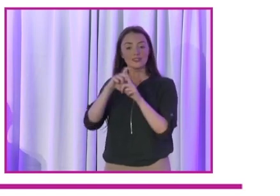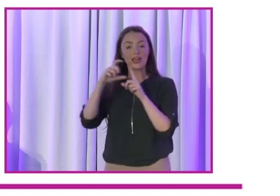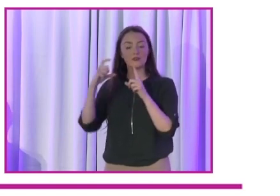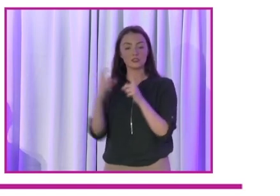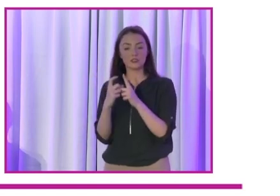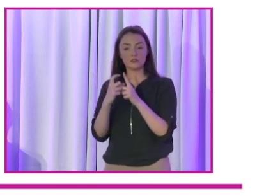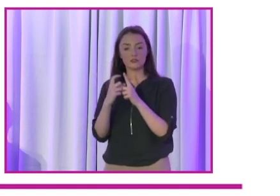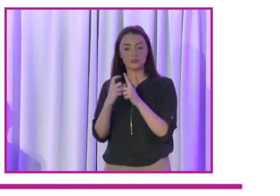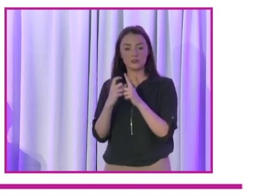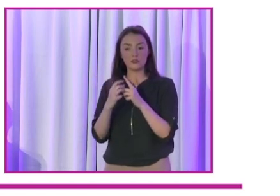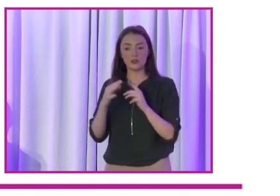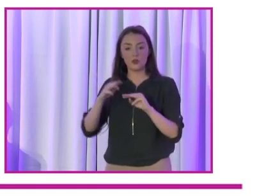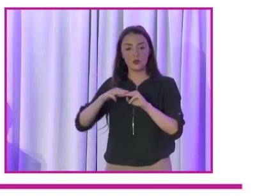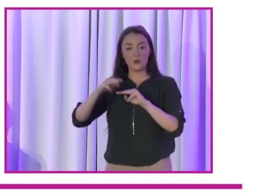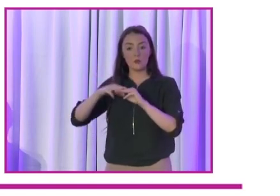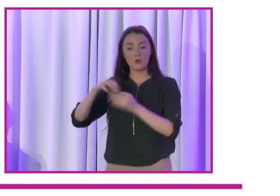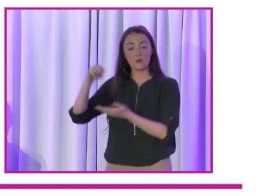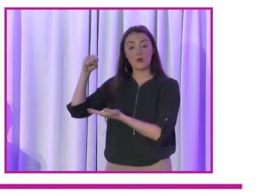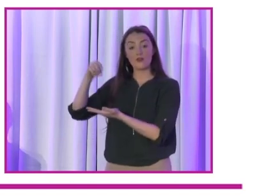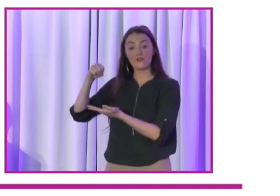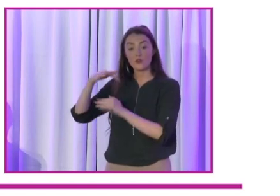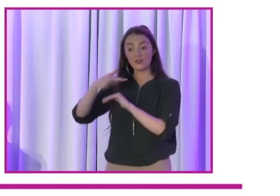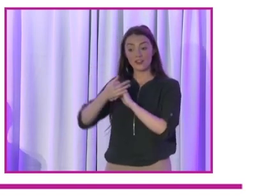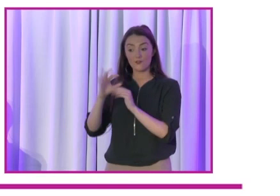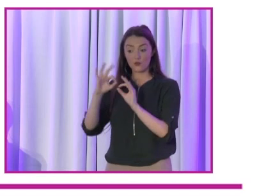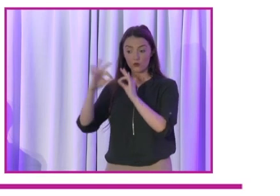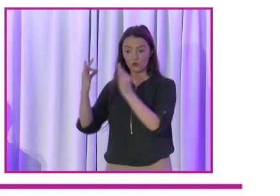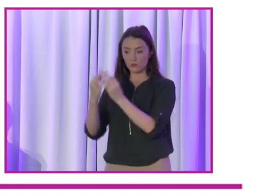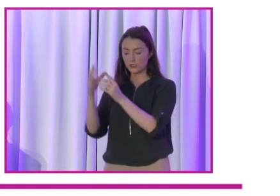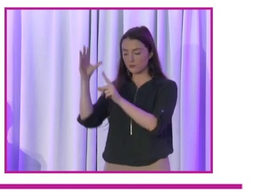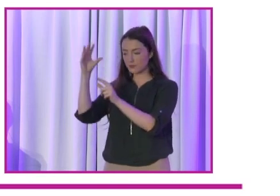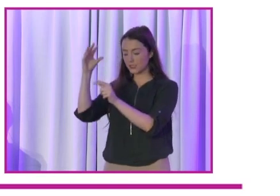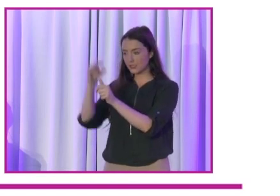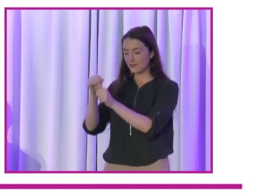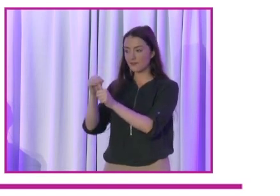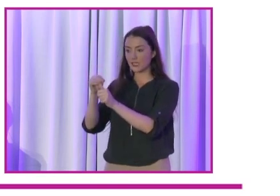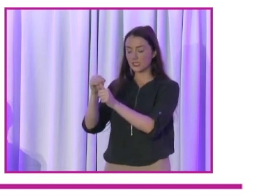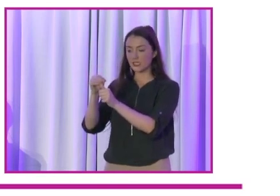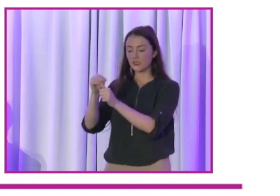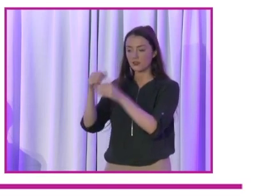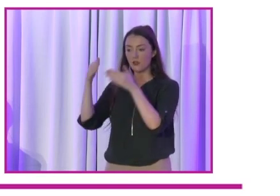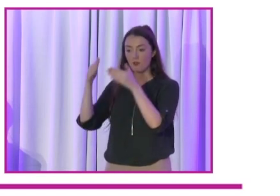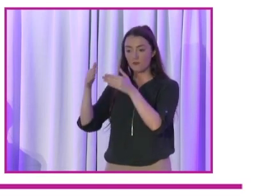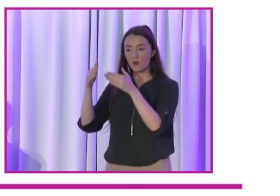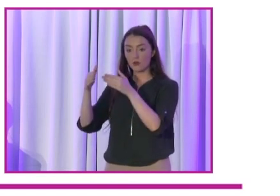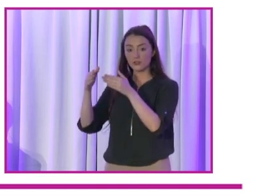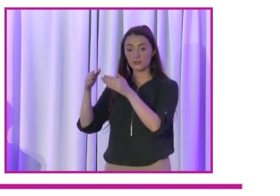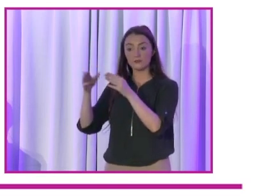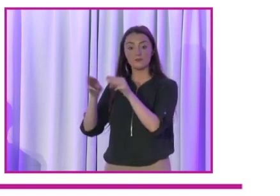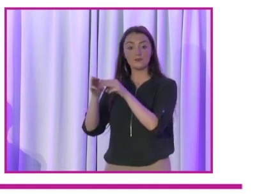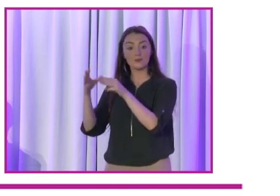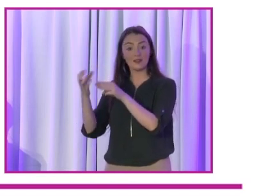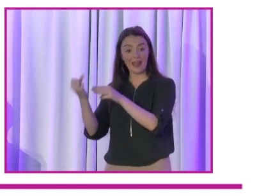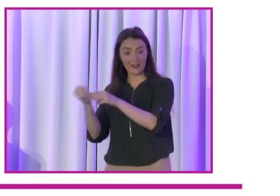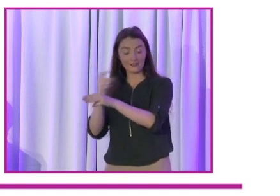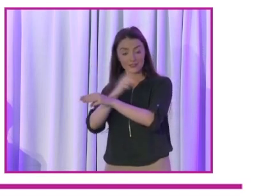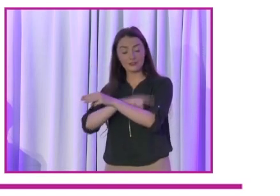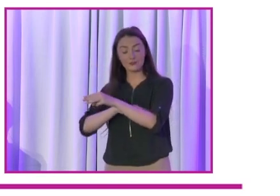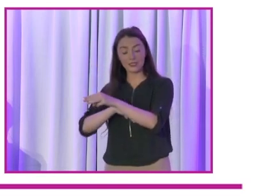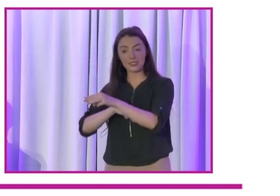Increased extreker funding for parties that would be specifically targeted at people with disabilities, that